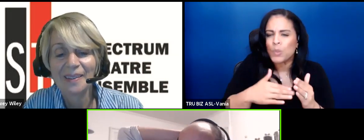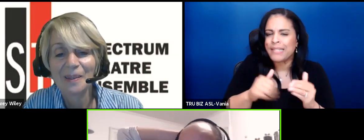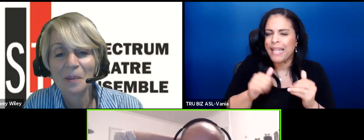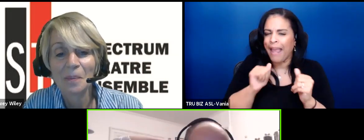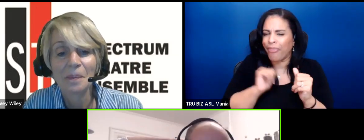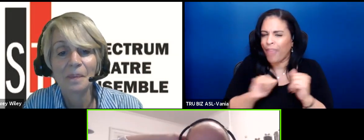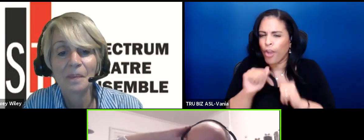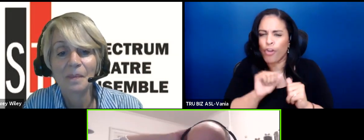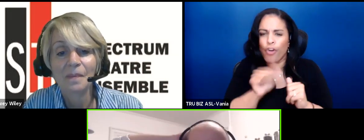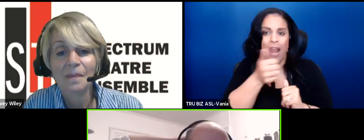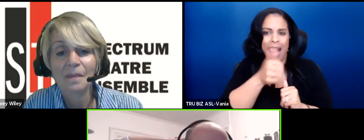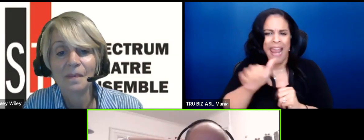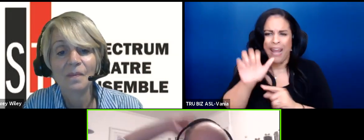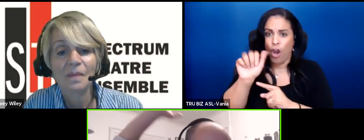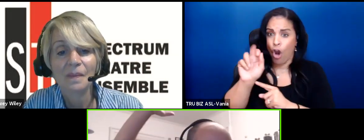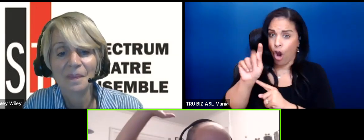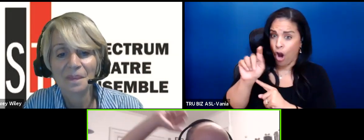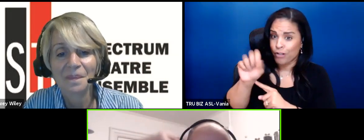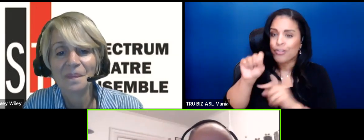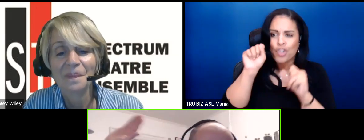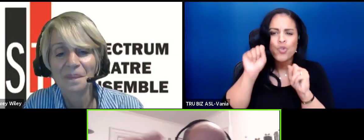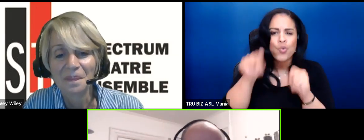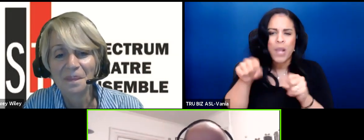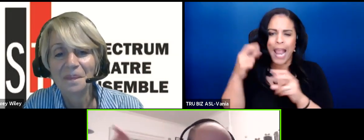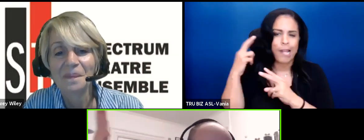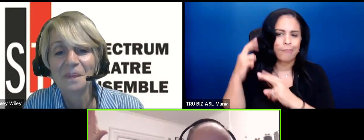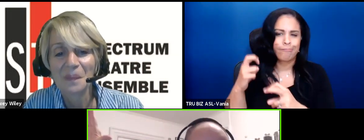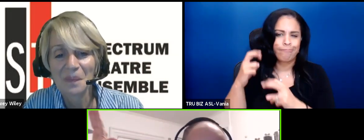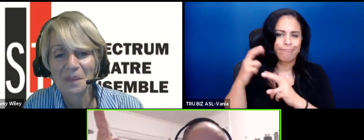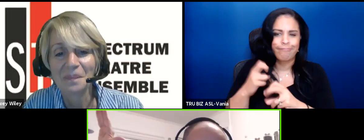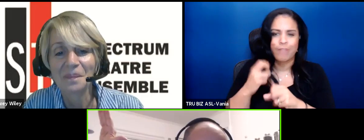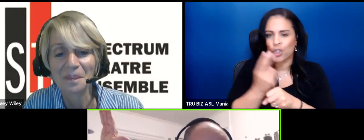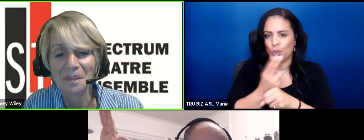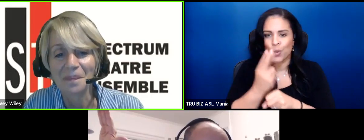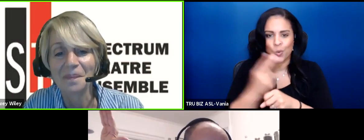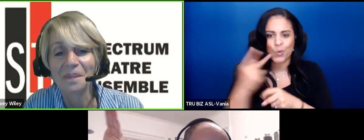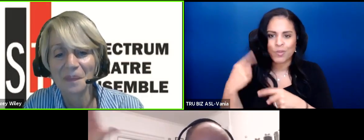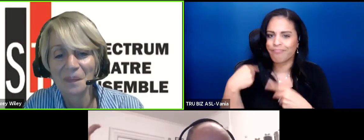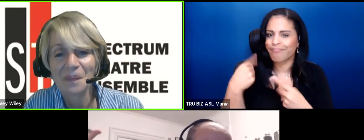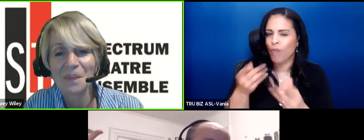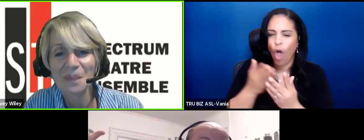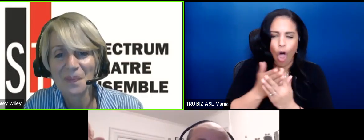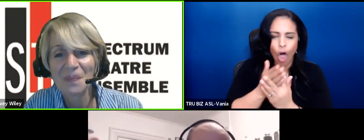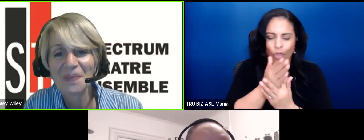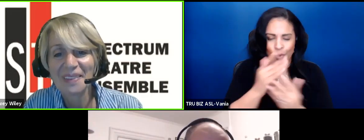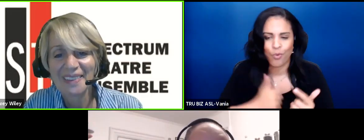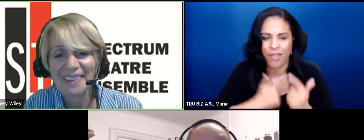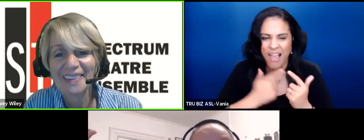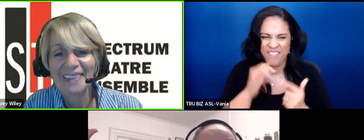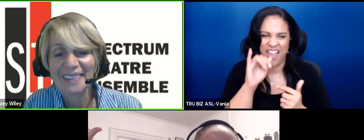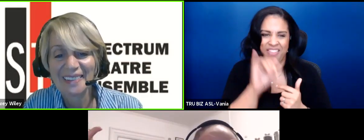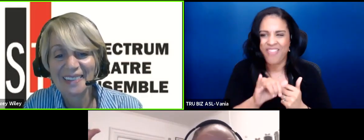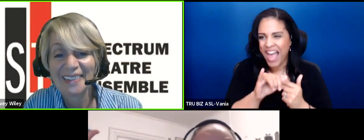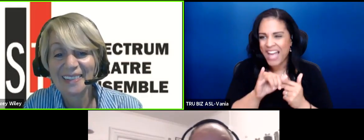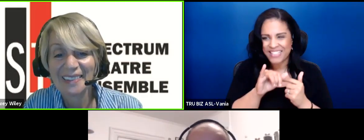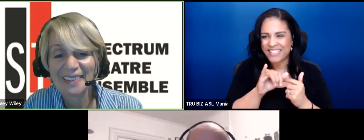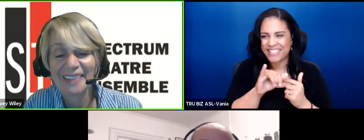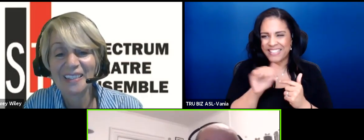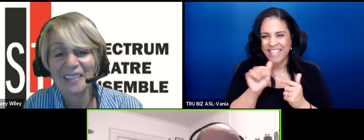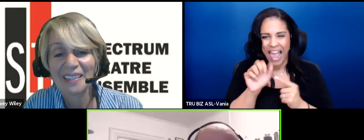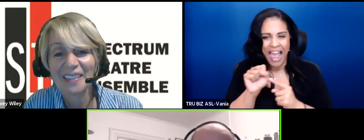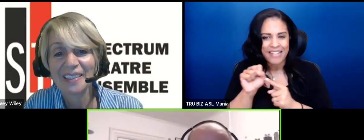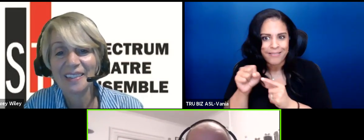that that's just something that you can withdraw on all your life and that's just as a fan not as a participant.